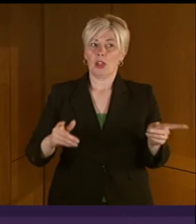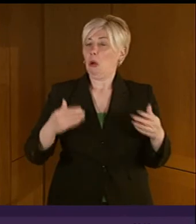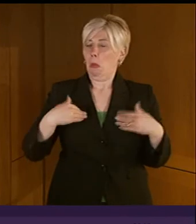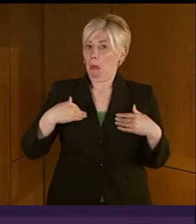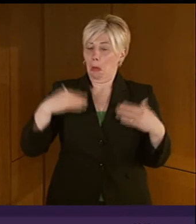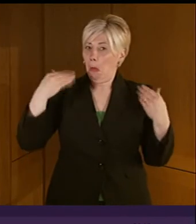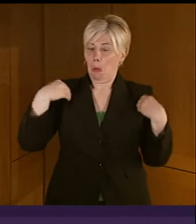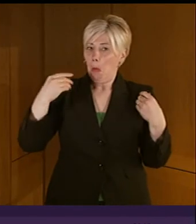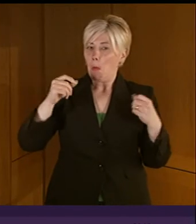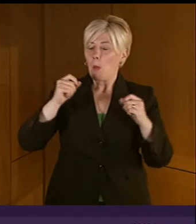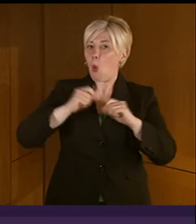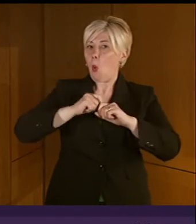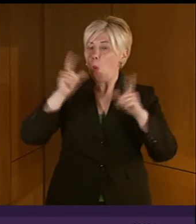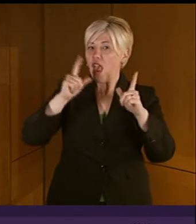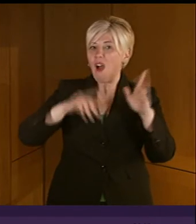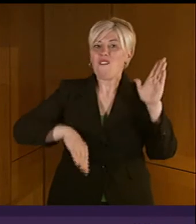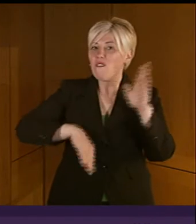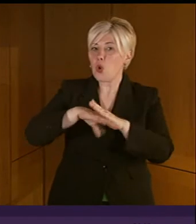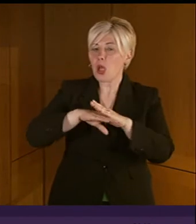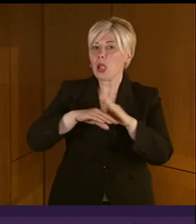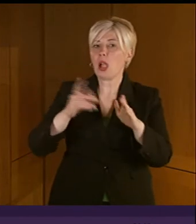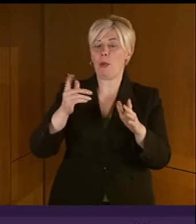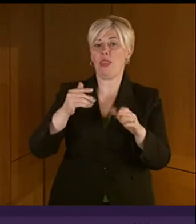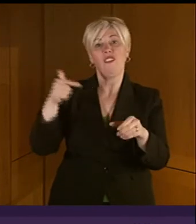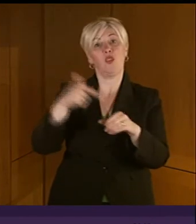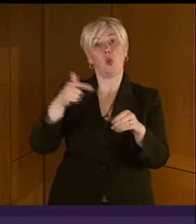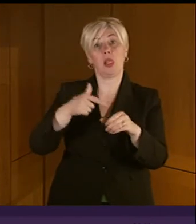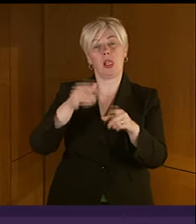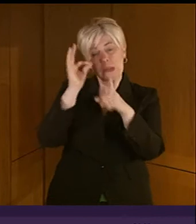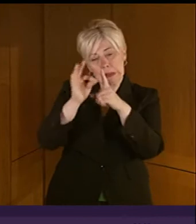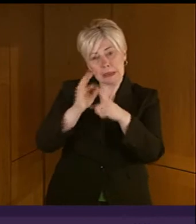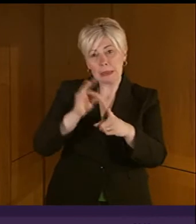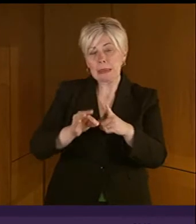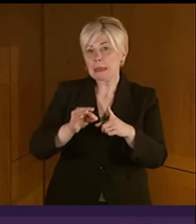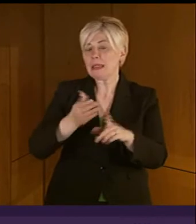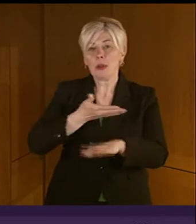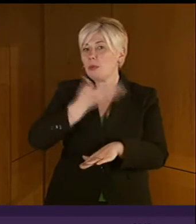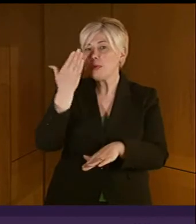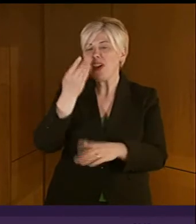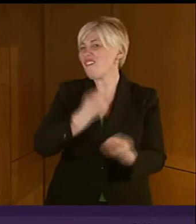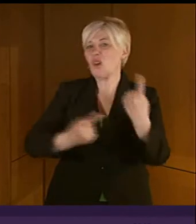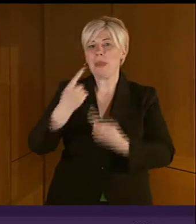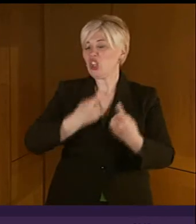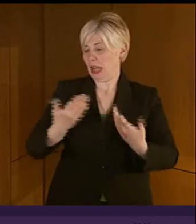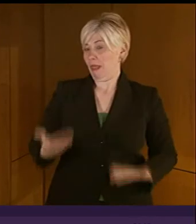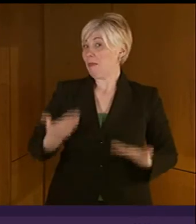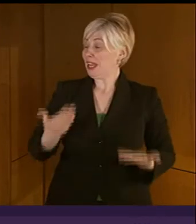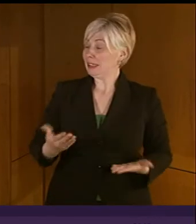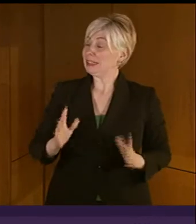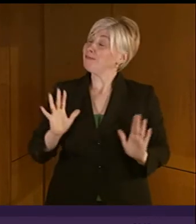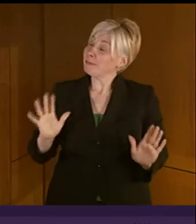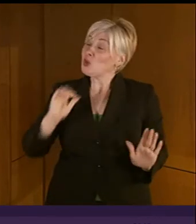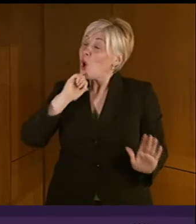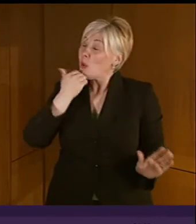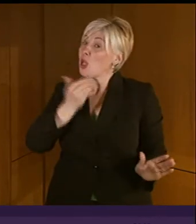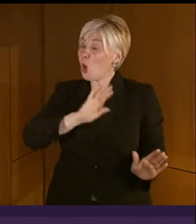aware of the fuel specification and don't have the information that he requires to hand and therefore I am happy to take